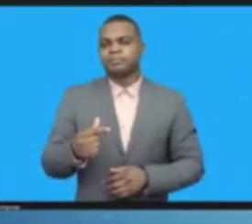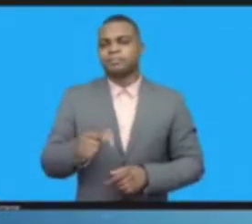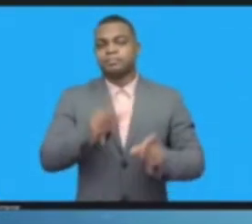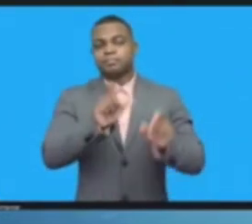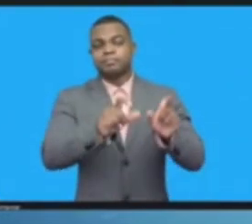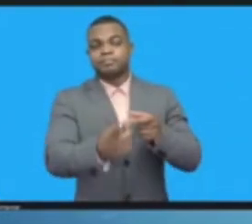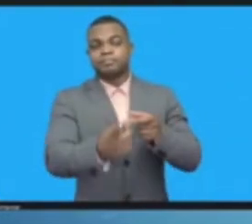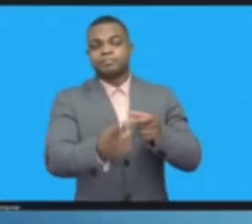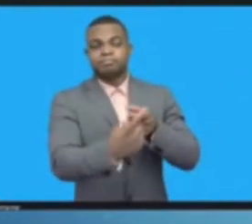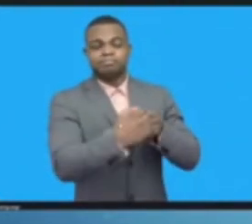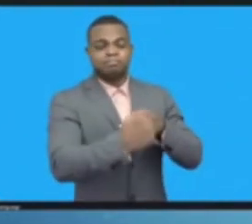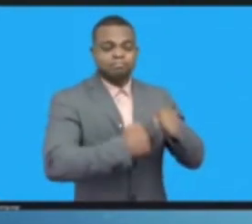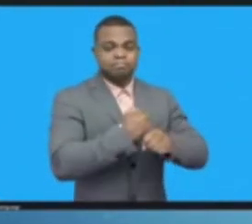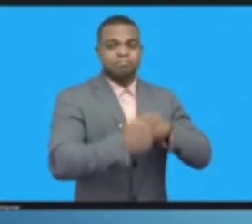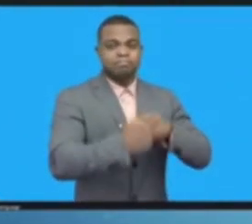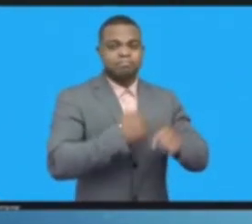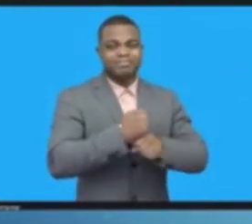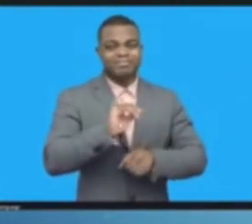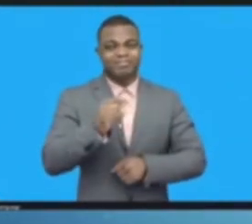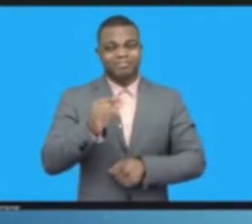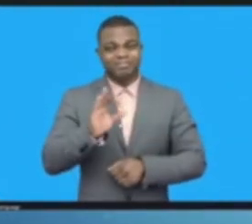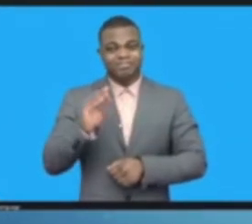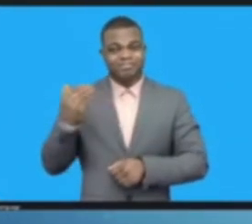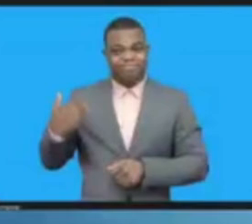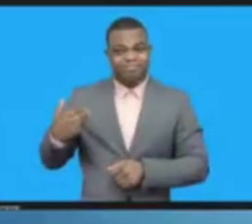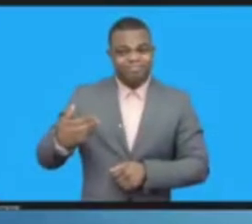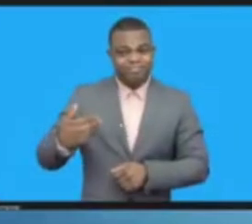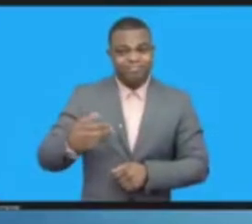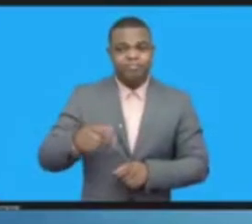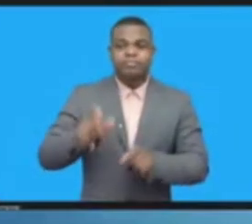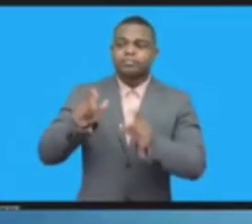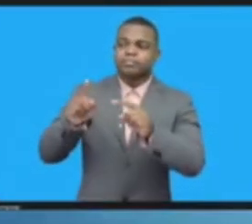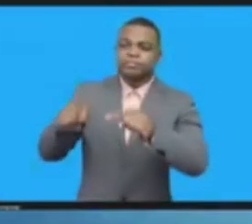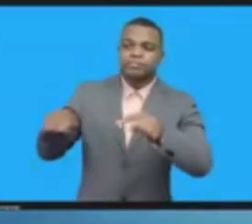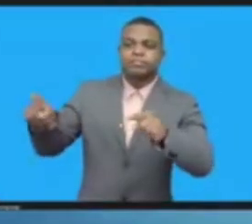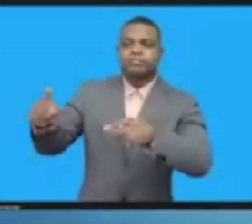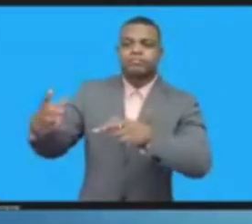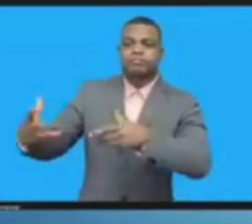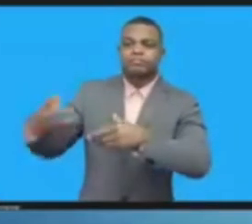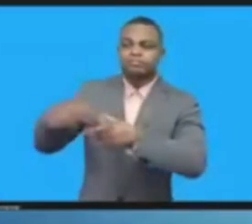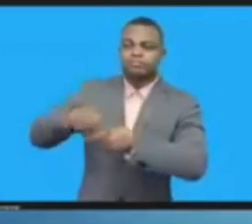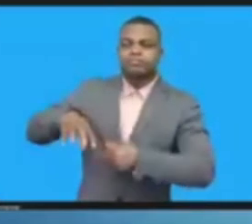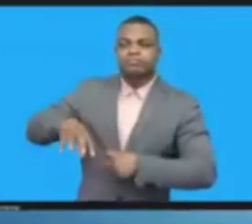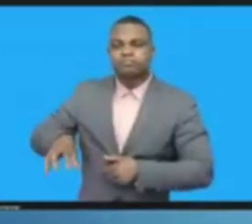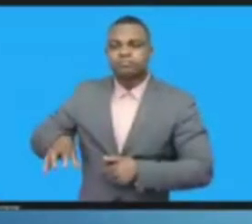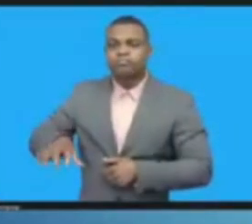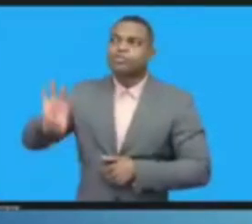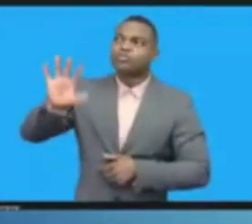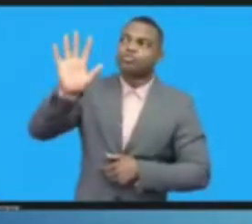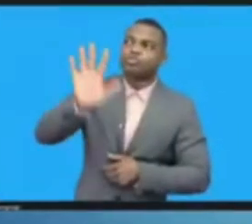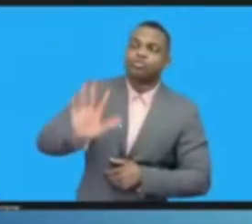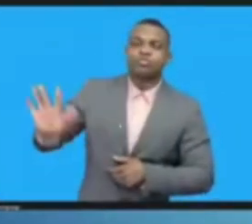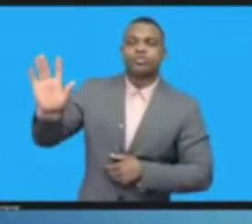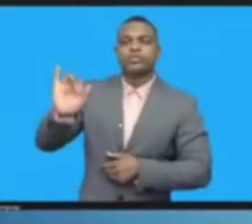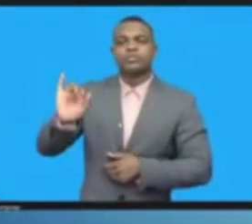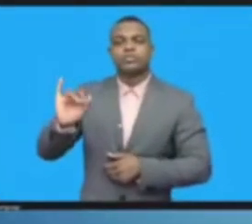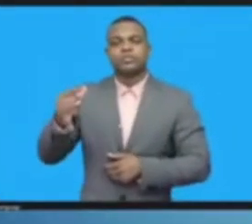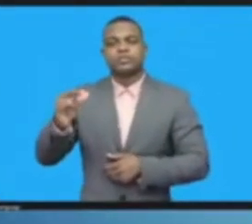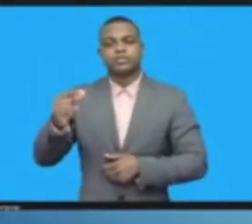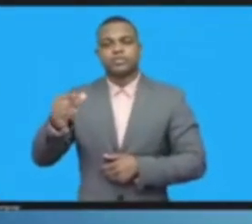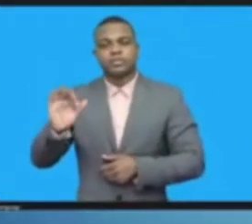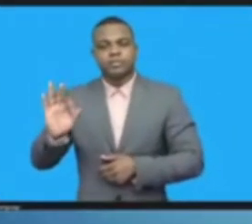exposure of IGF outputs to other bodies relevant to the health and function of the internet